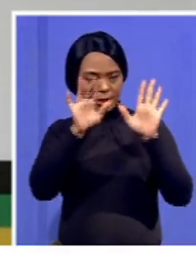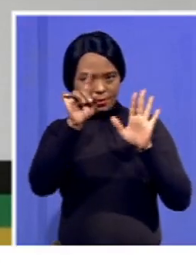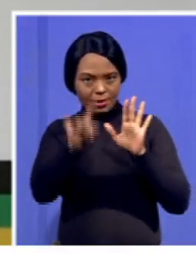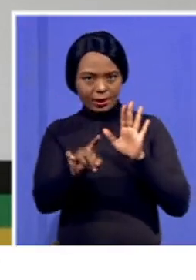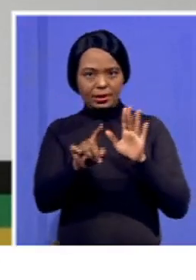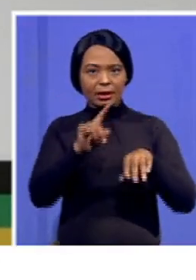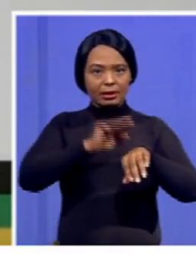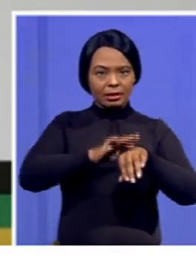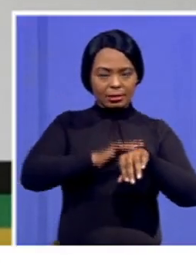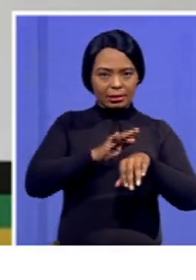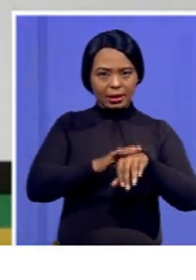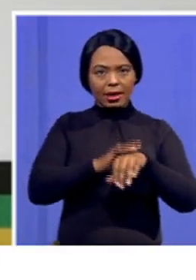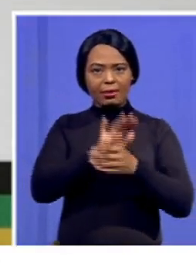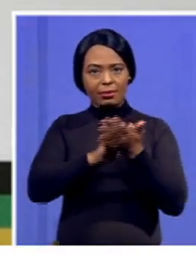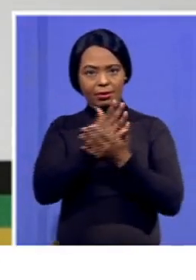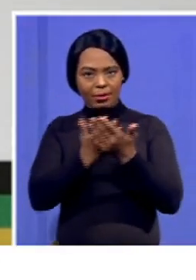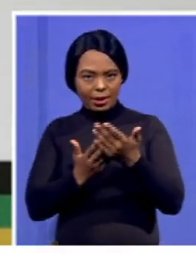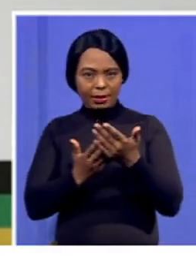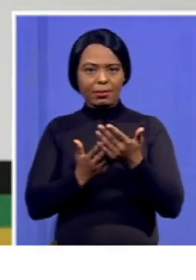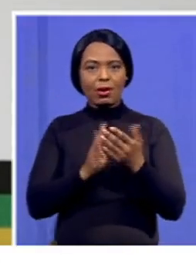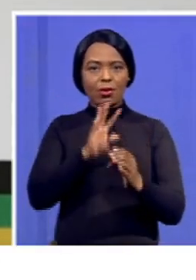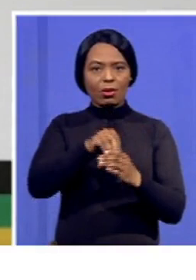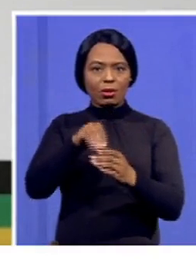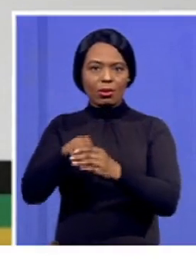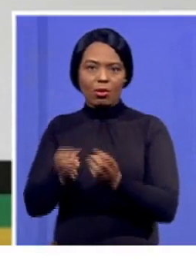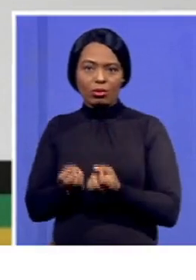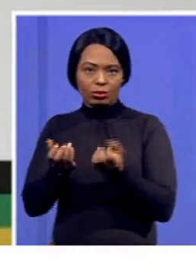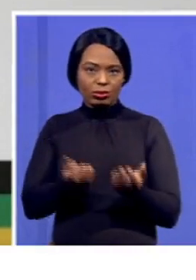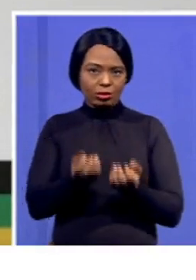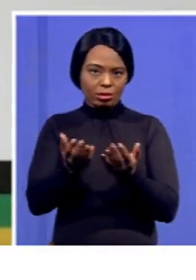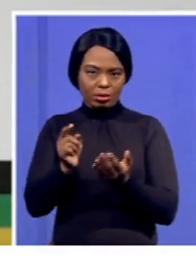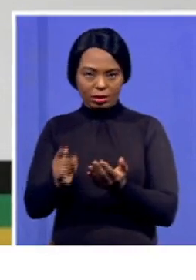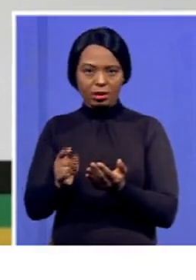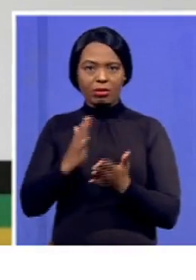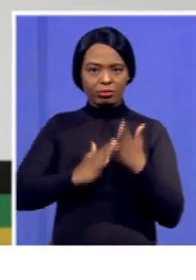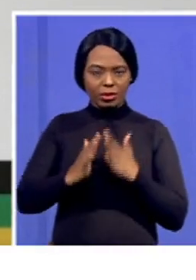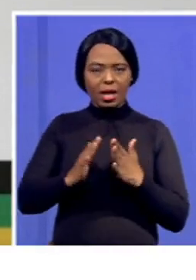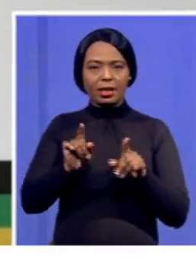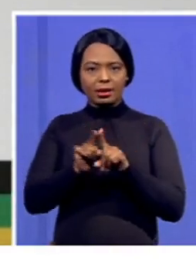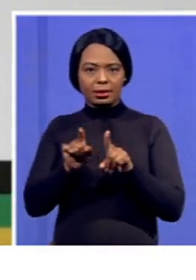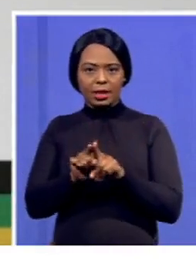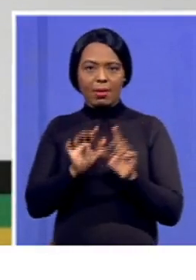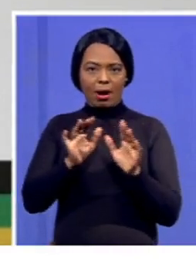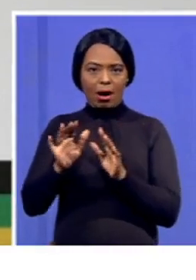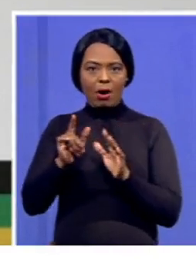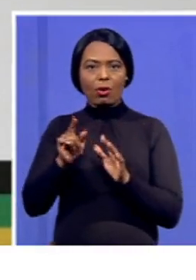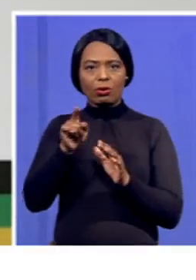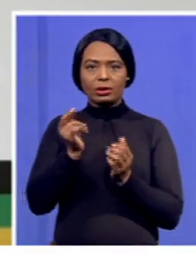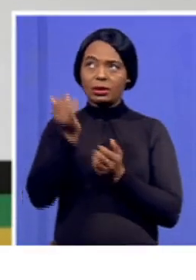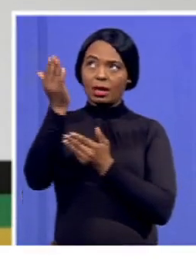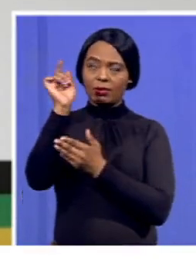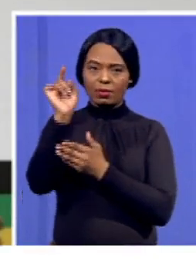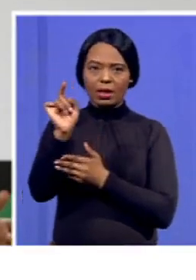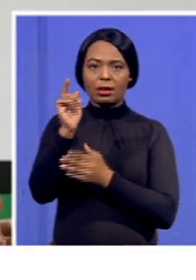contributions, sacrifices to be made by specific constituencies towards rebuilding the economy. Mechanisms to ensure